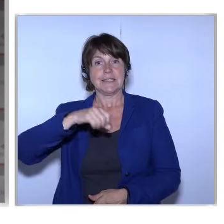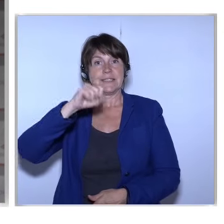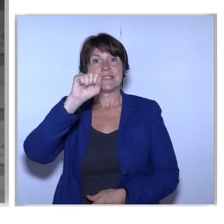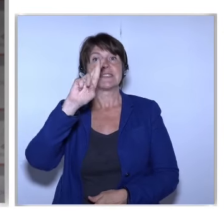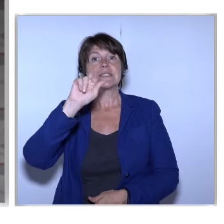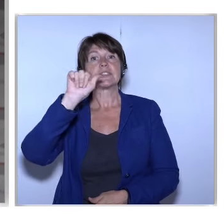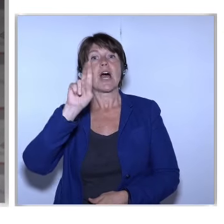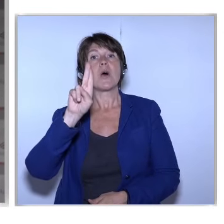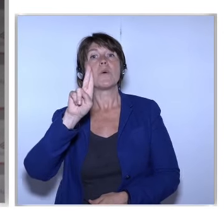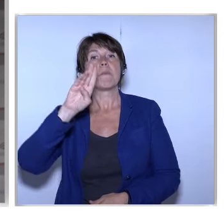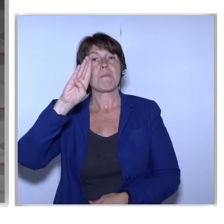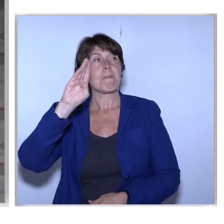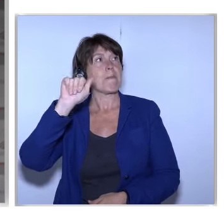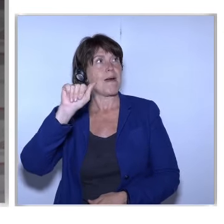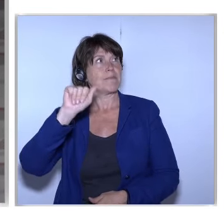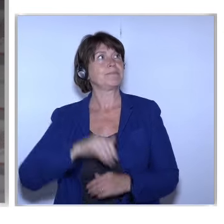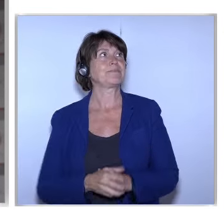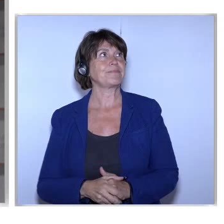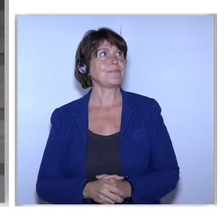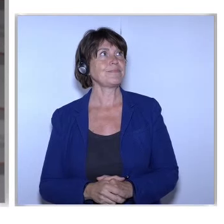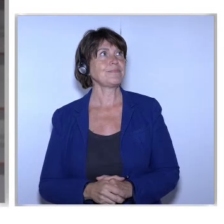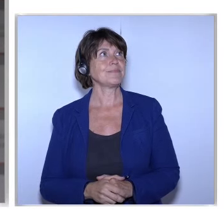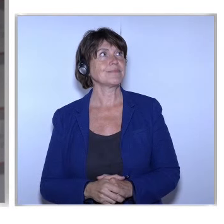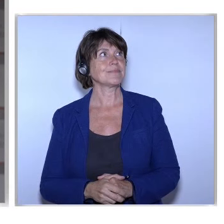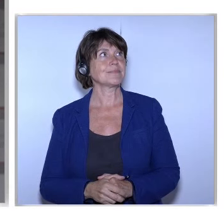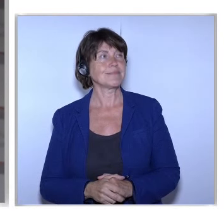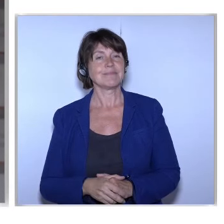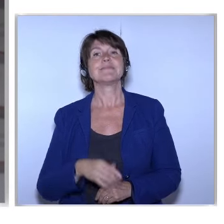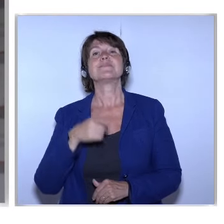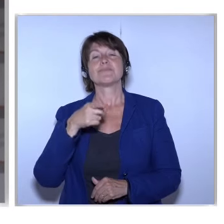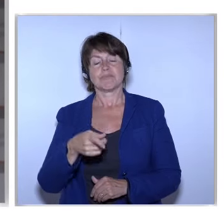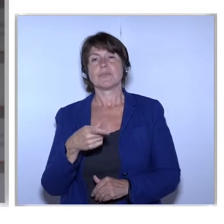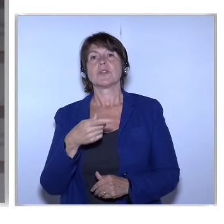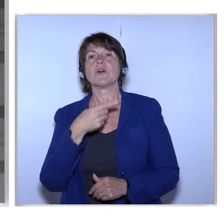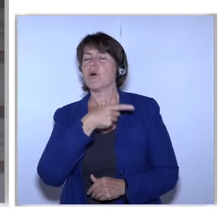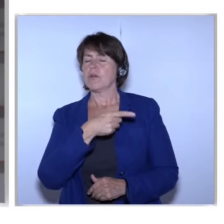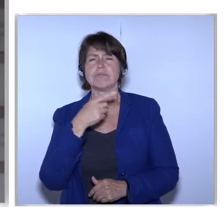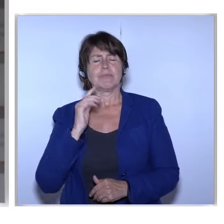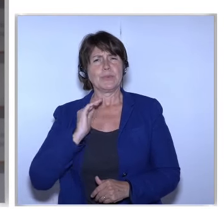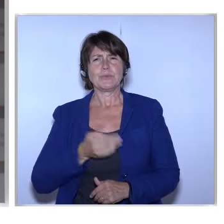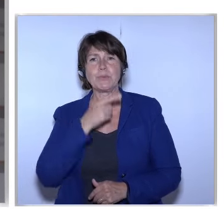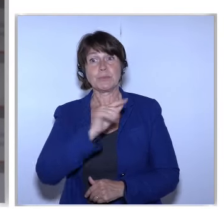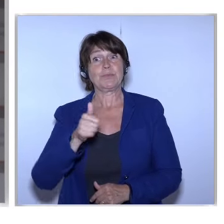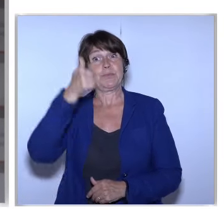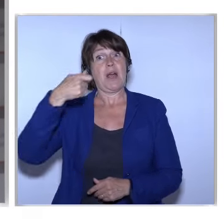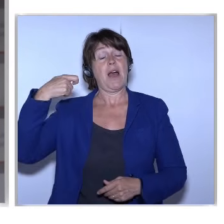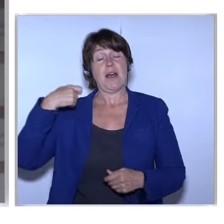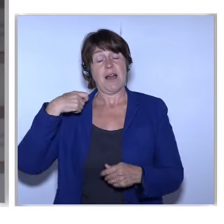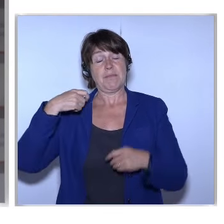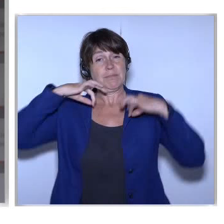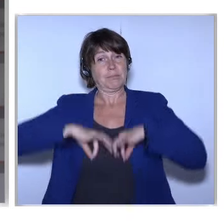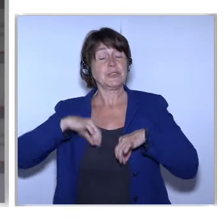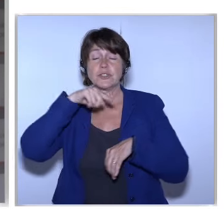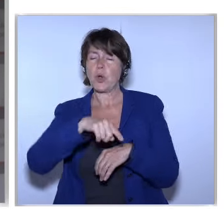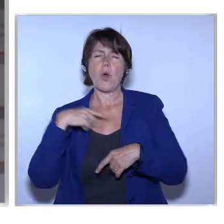And I can tell you that as a maths graduate She always had a particular interest in informatics